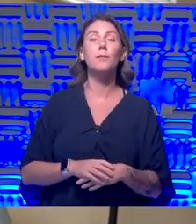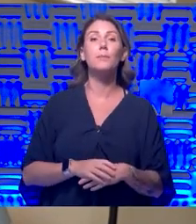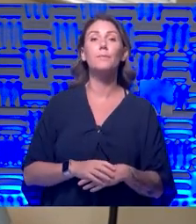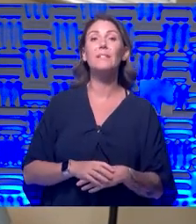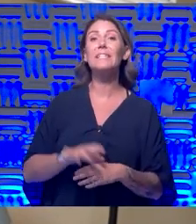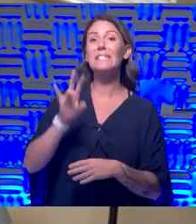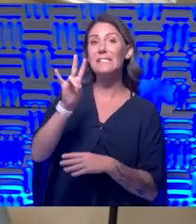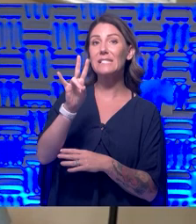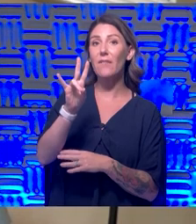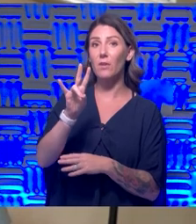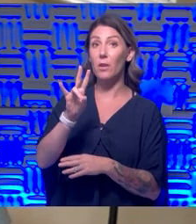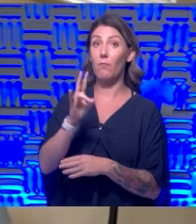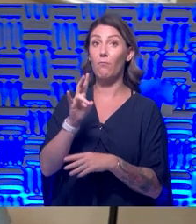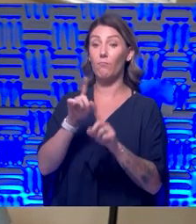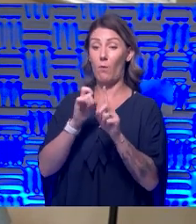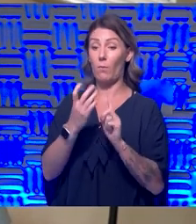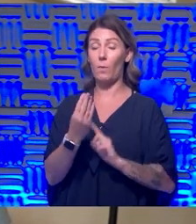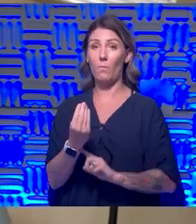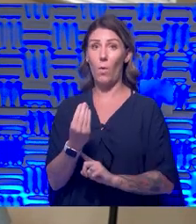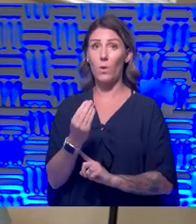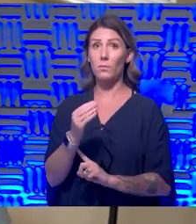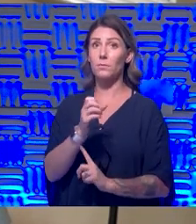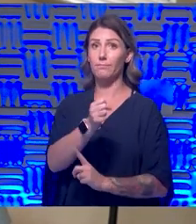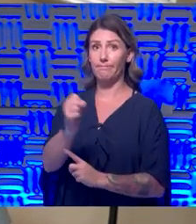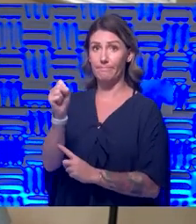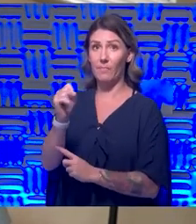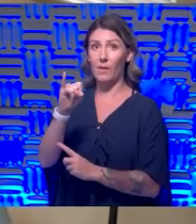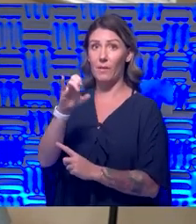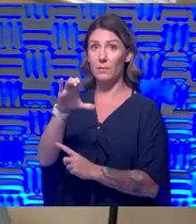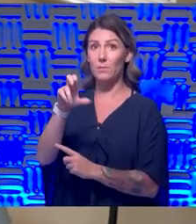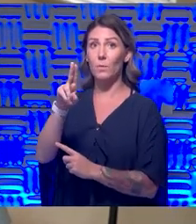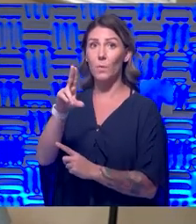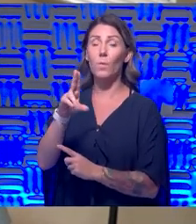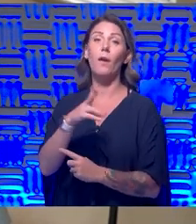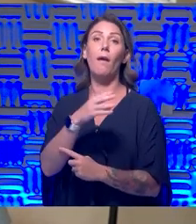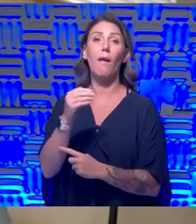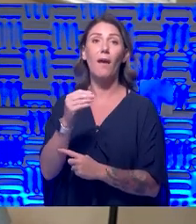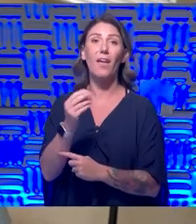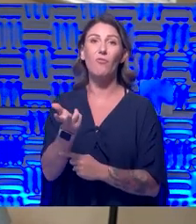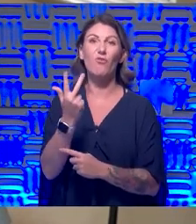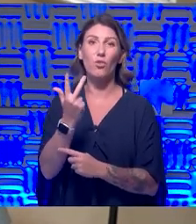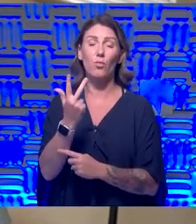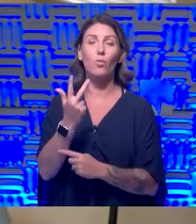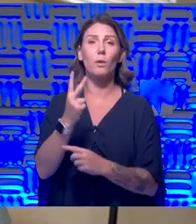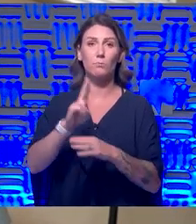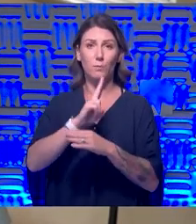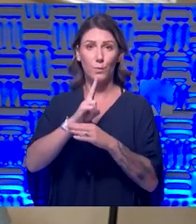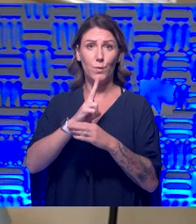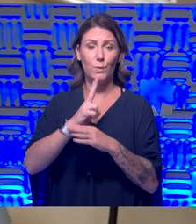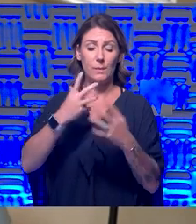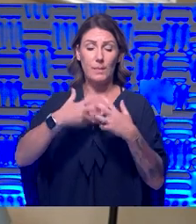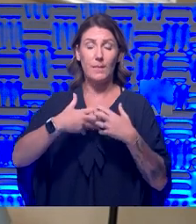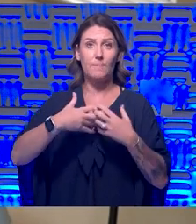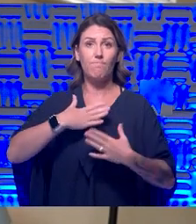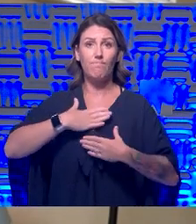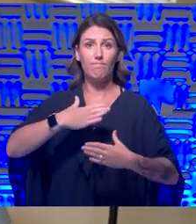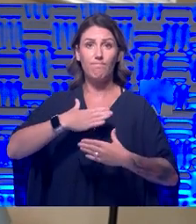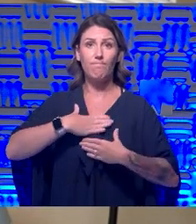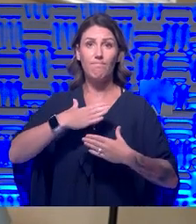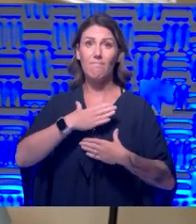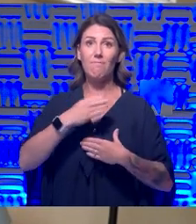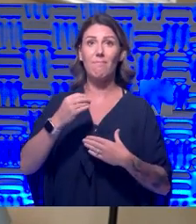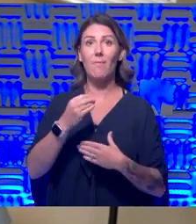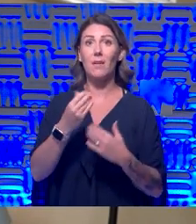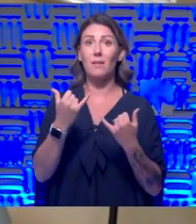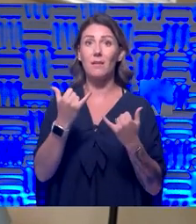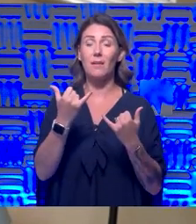14 are in the ICU and I think three ventilators. So unfortunately, now we're seeing a higher percentage